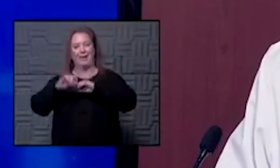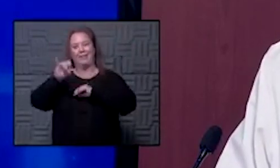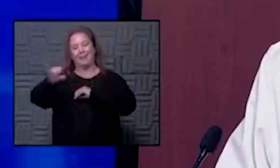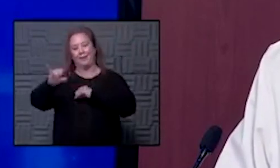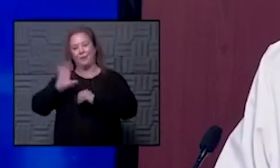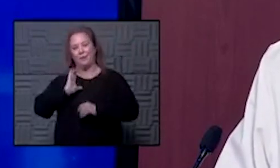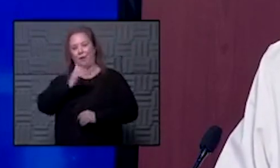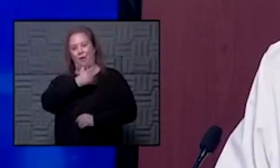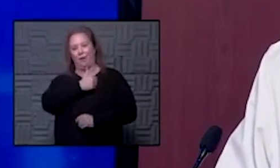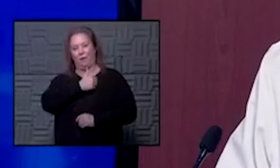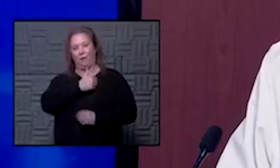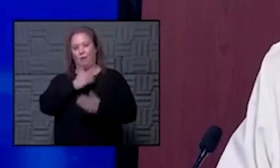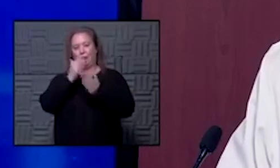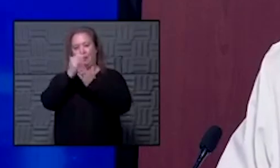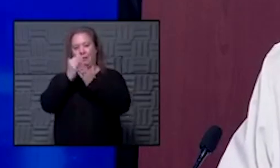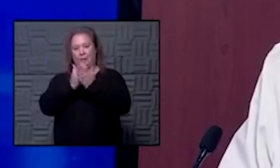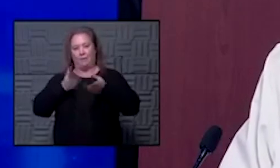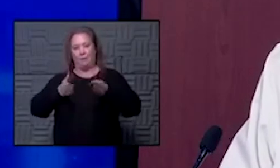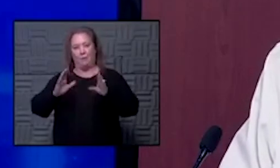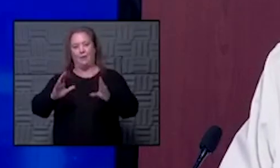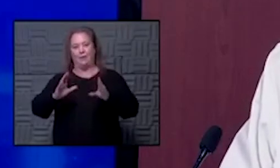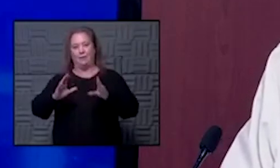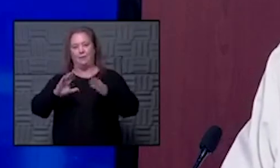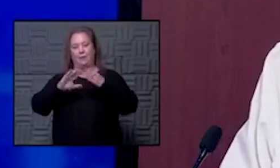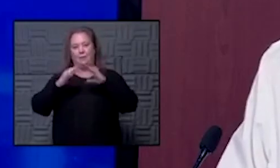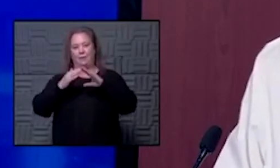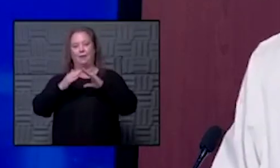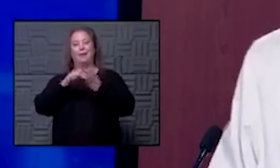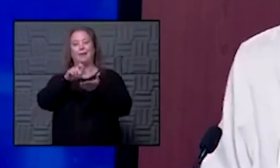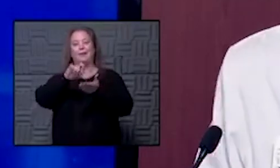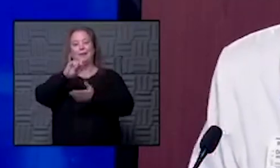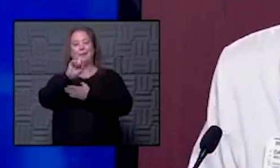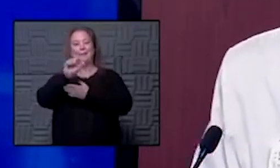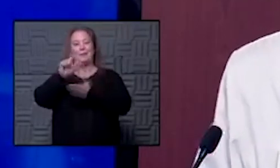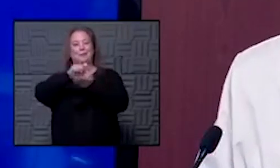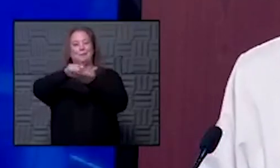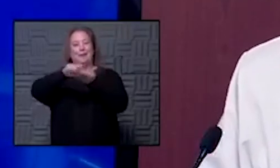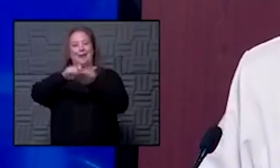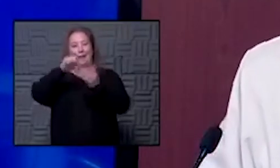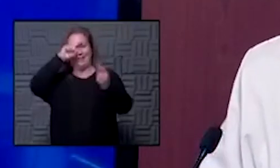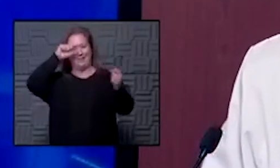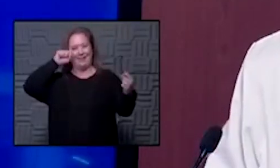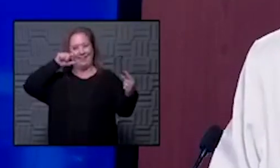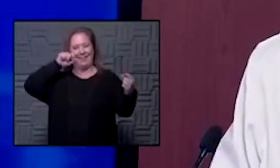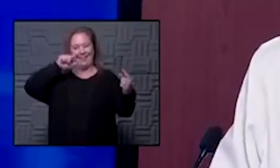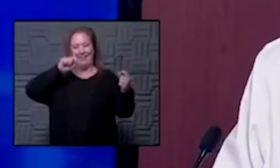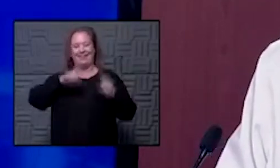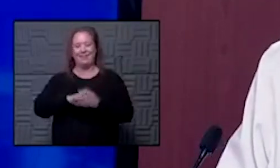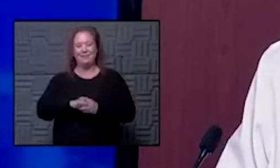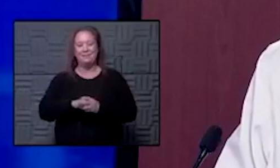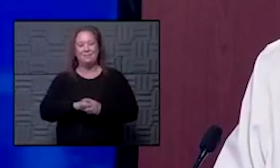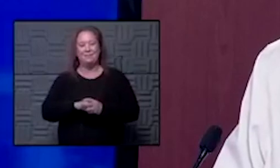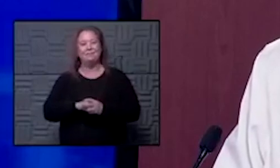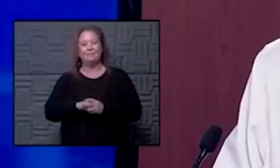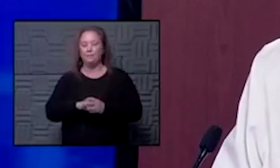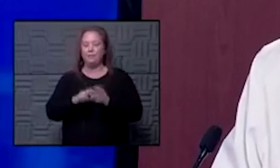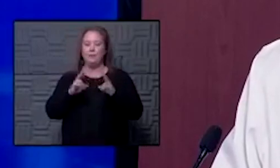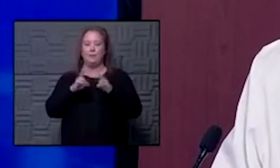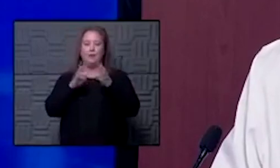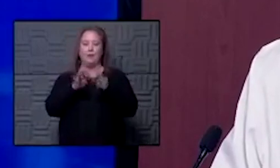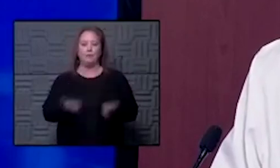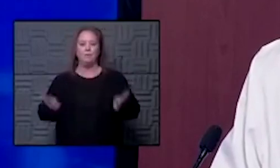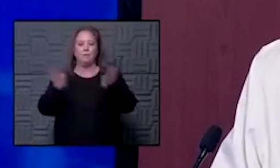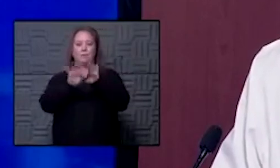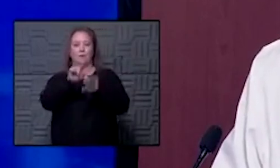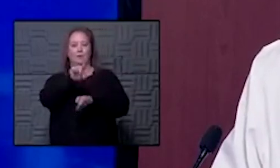list of of ways we bring things to the community jill's writing down as i'm saying it we're thinking exactly the same way but i think that's a very very important